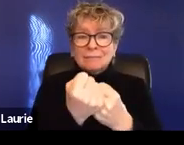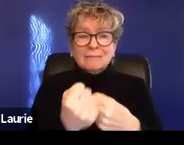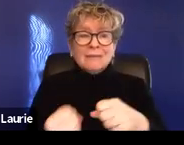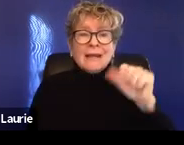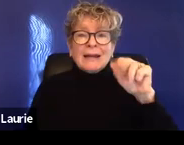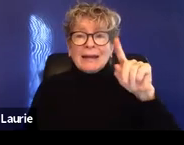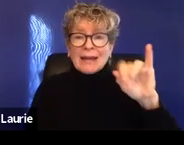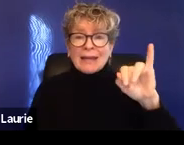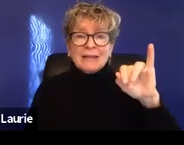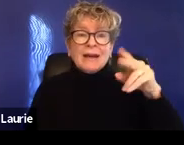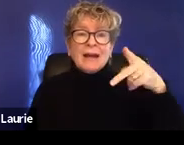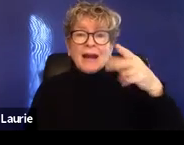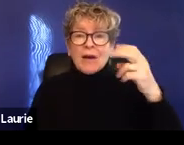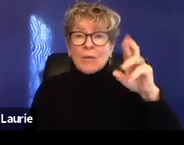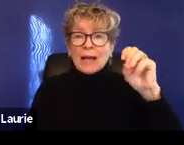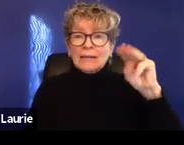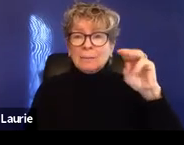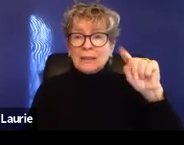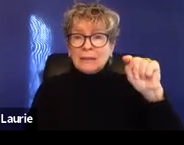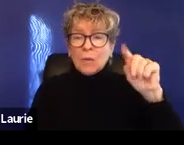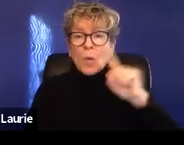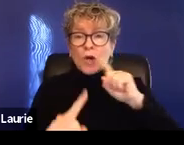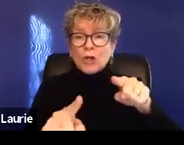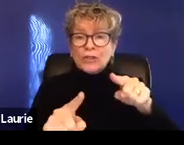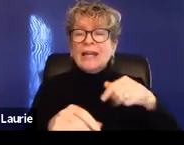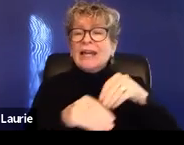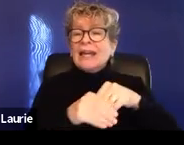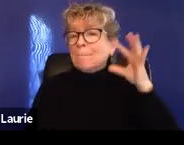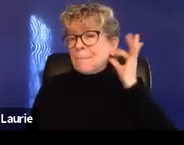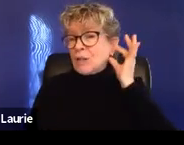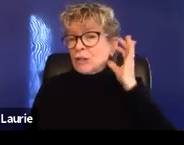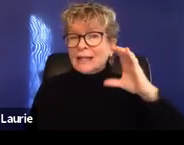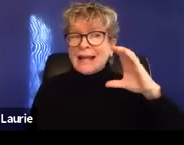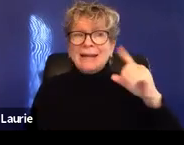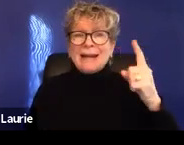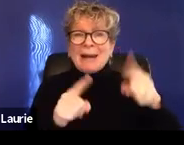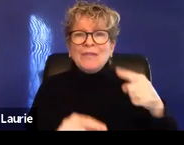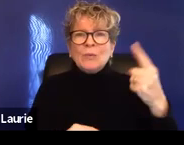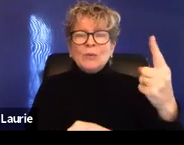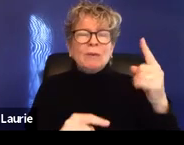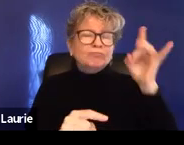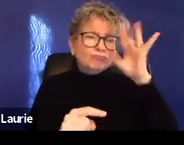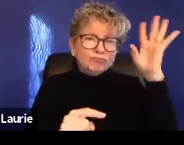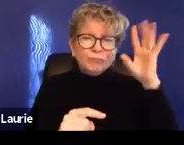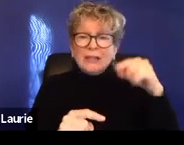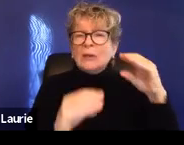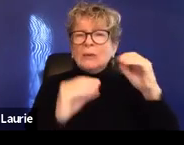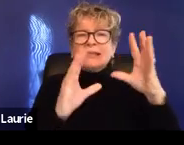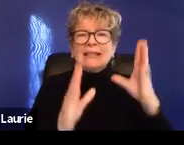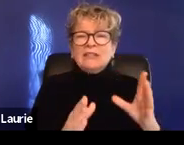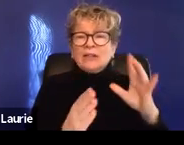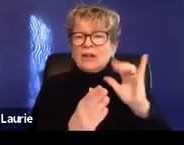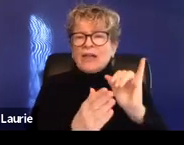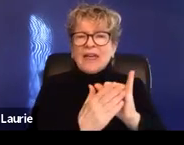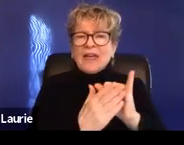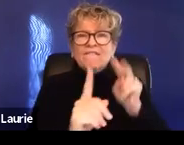in Pierce County, we actually had, um, a terrible tragedy where a teacher who had filed multiple anti-harassments